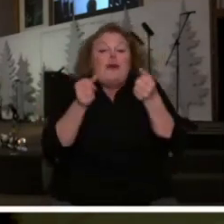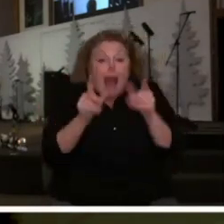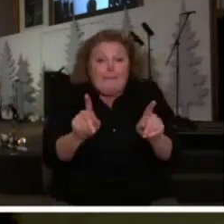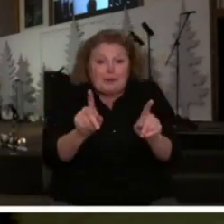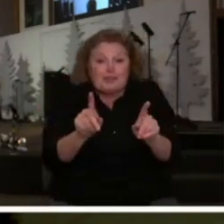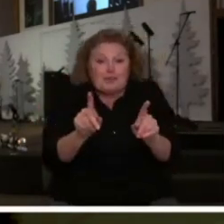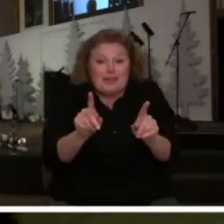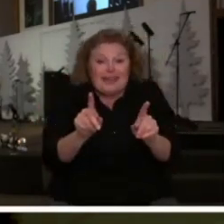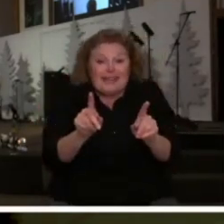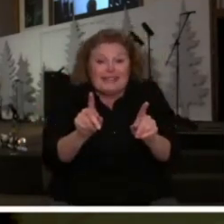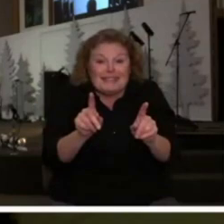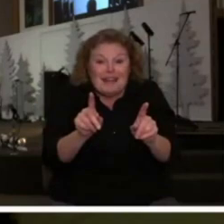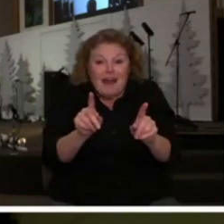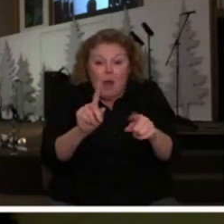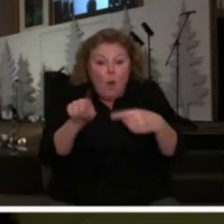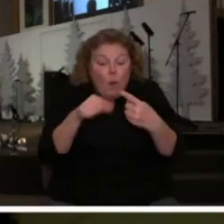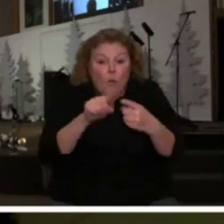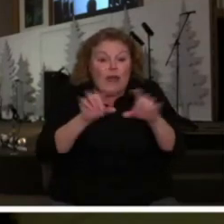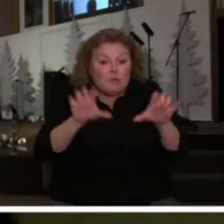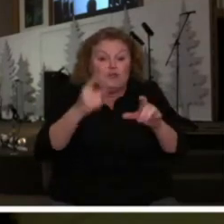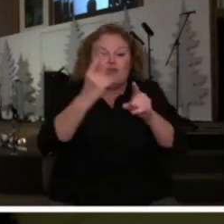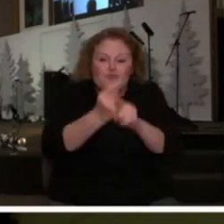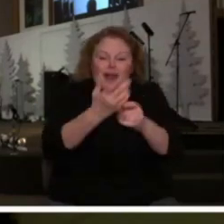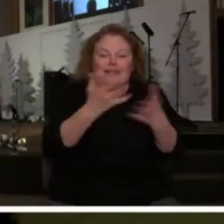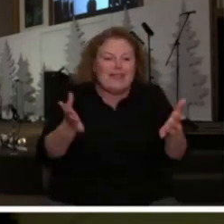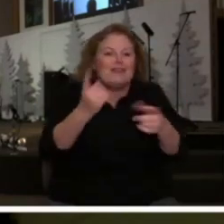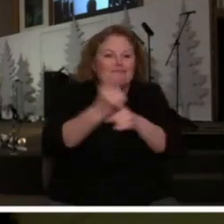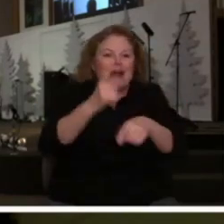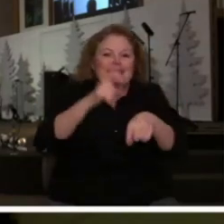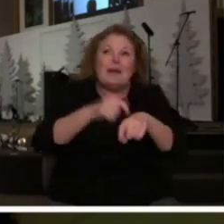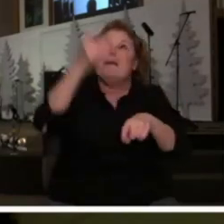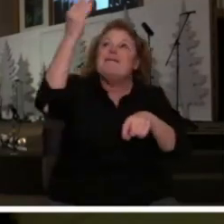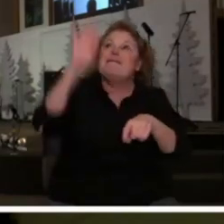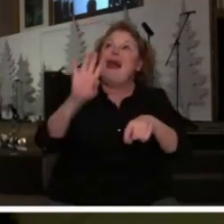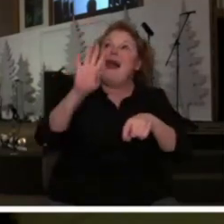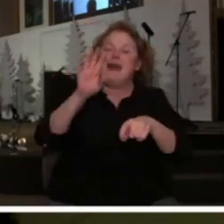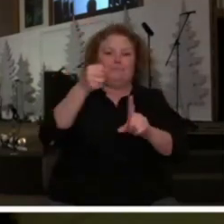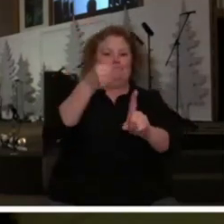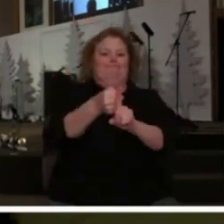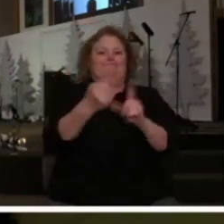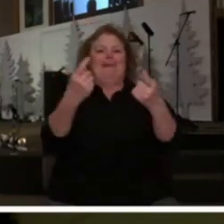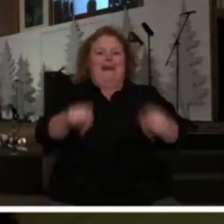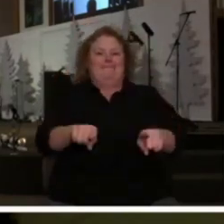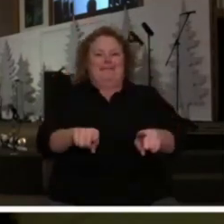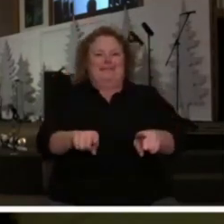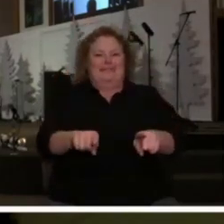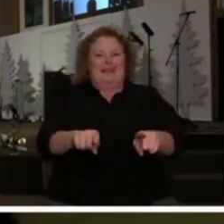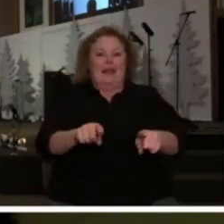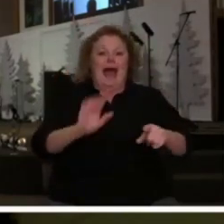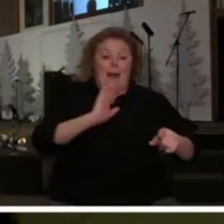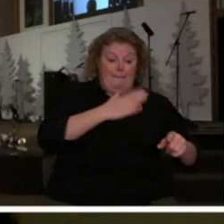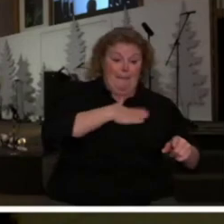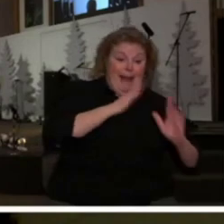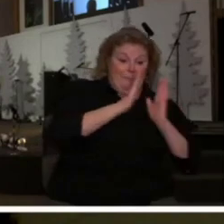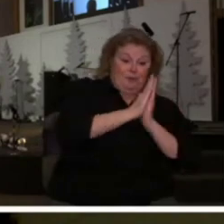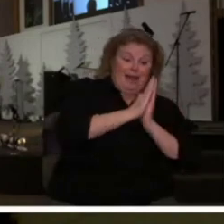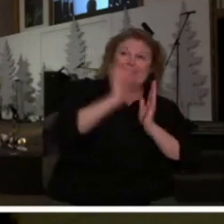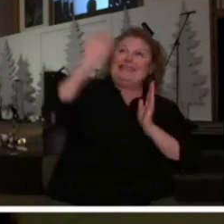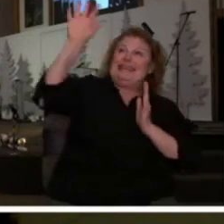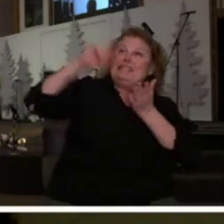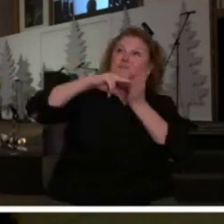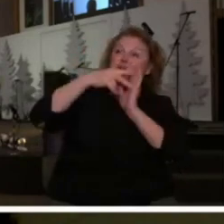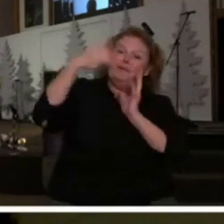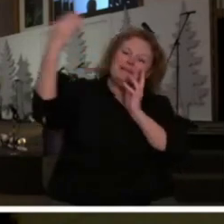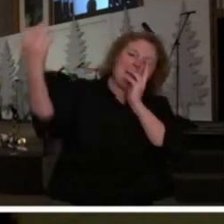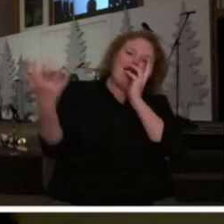Suddenlies happen when we're doing the right thing at the right time and when our prayers align with God's purposes. When God's